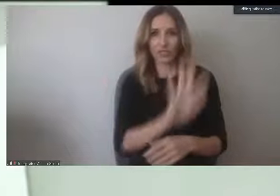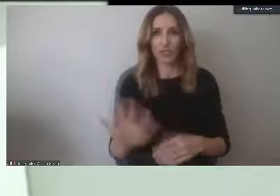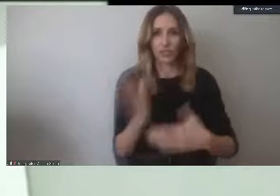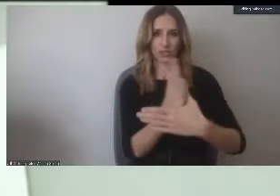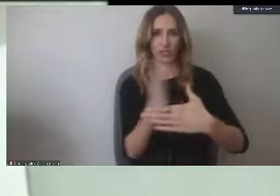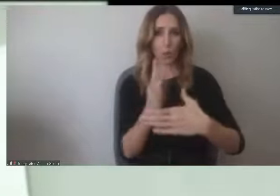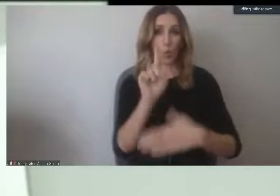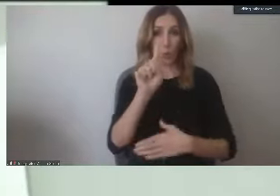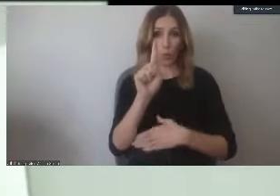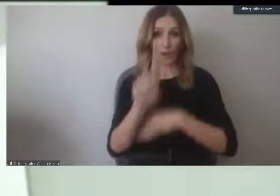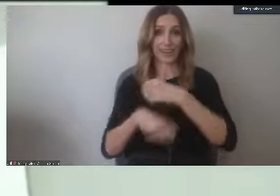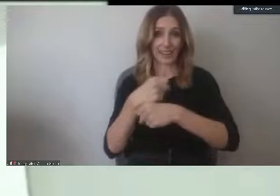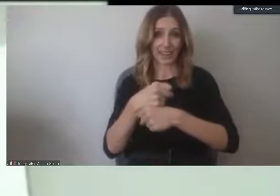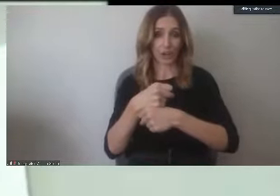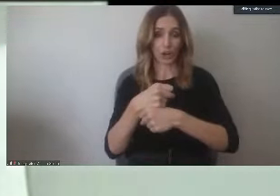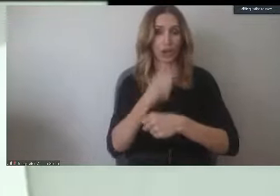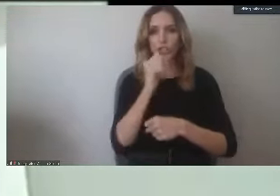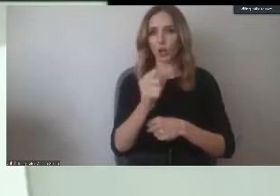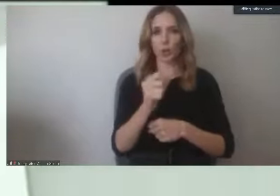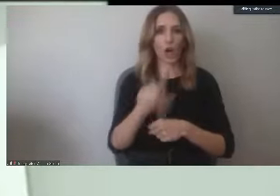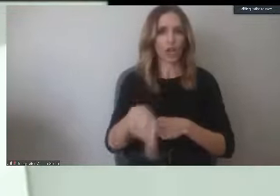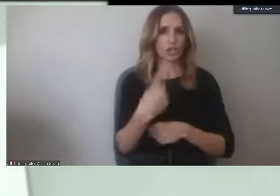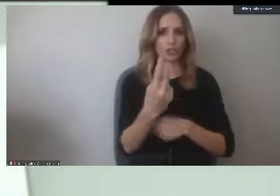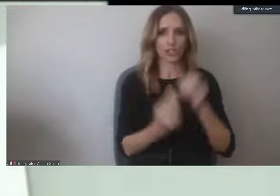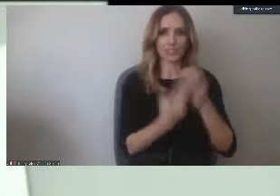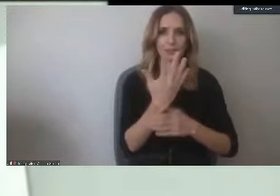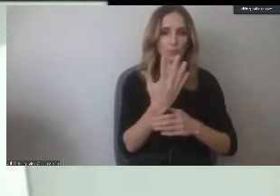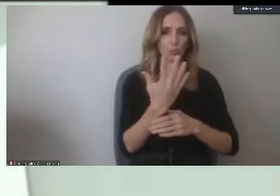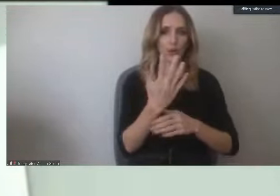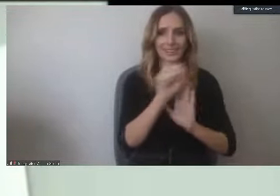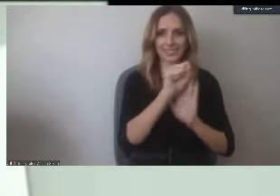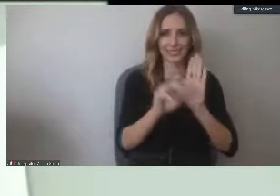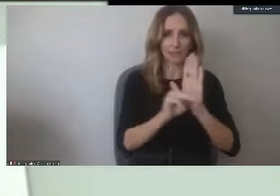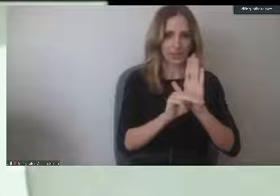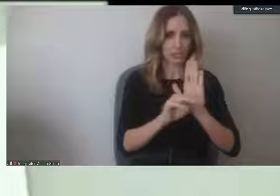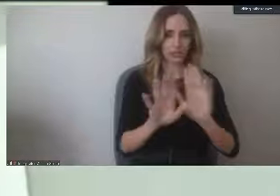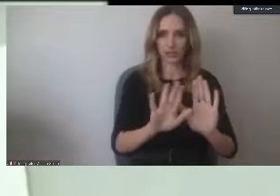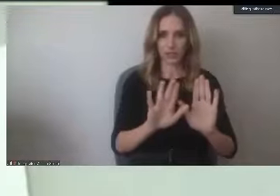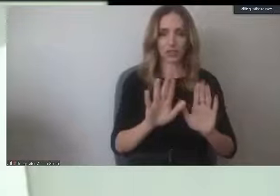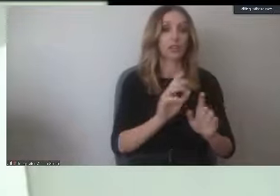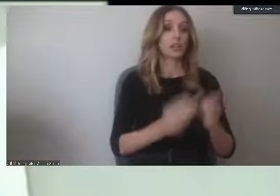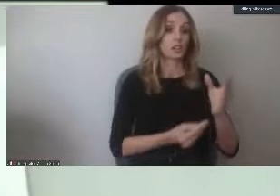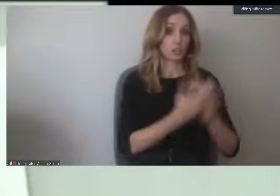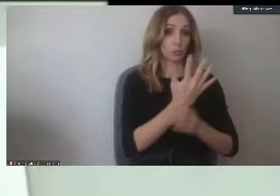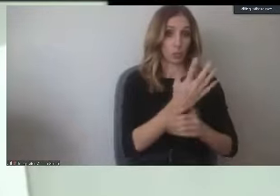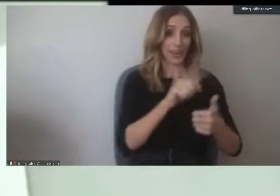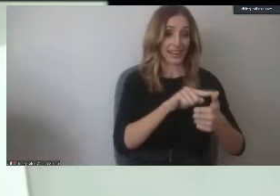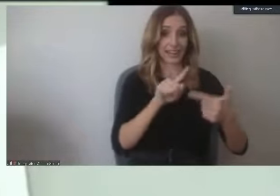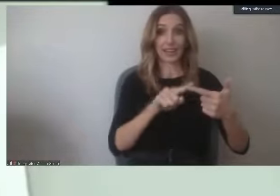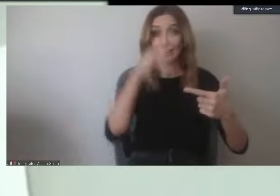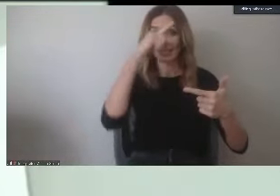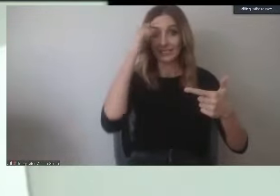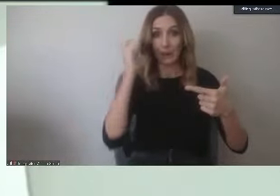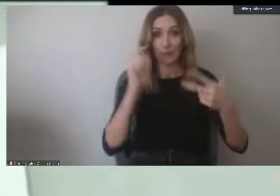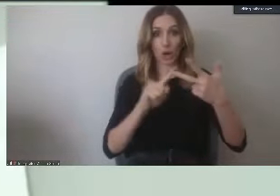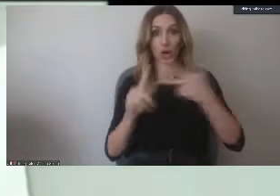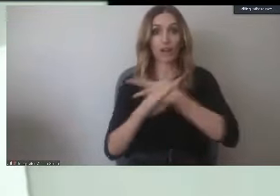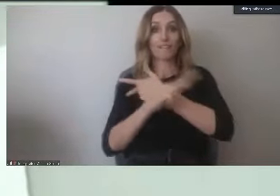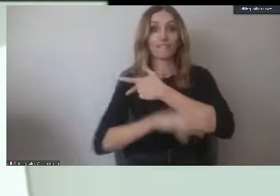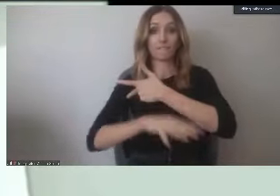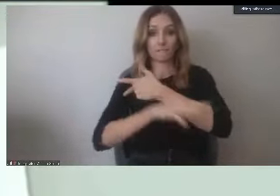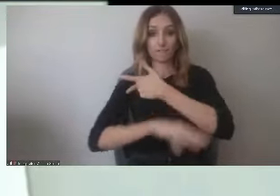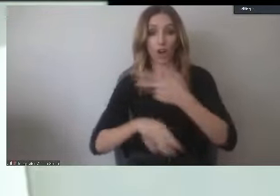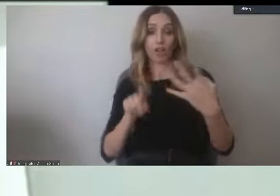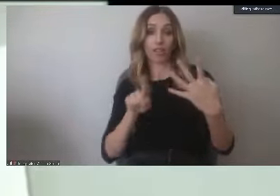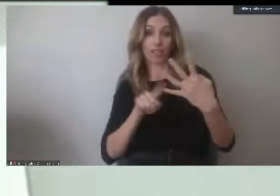funds that are going to be distributed just in the spring term, but we're going to be distributing funds in spring, in summer, in fall, and